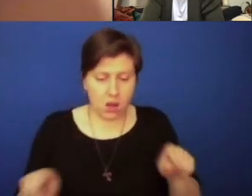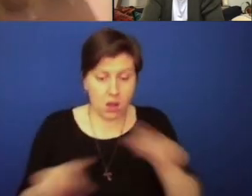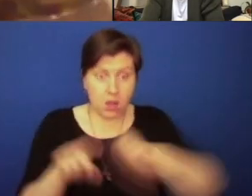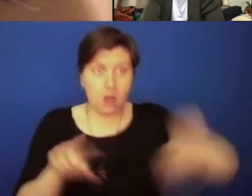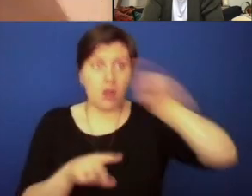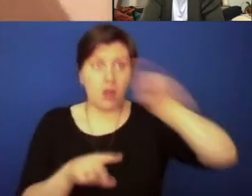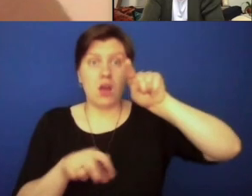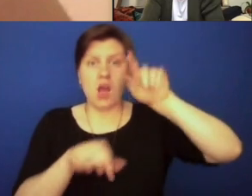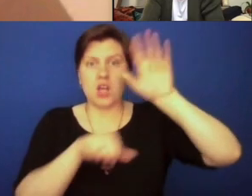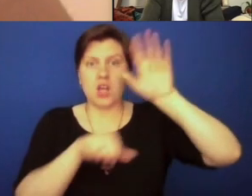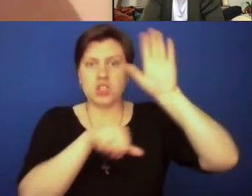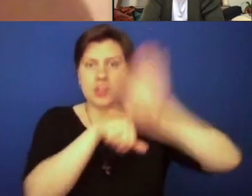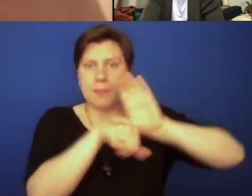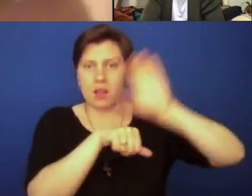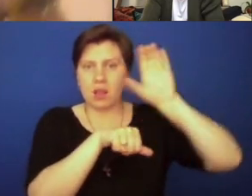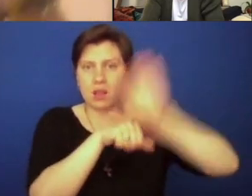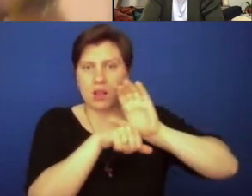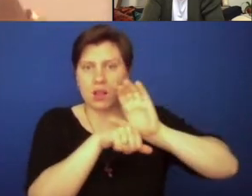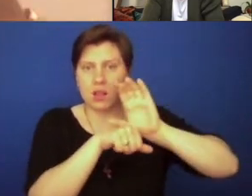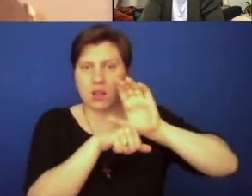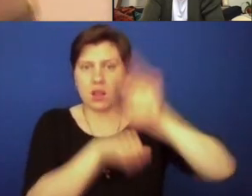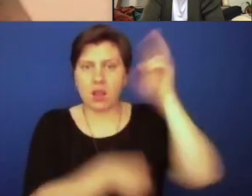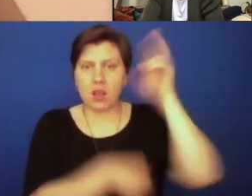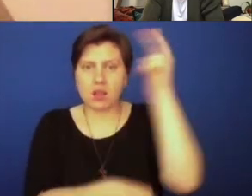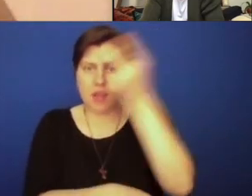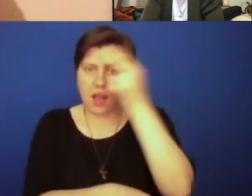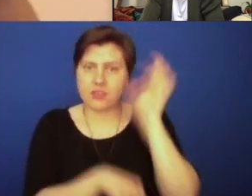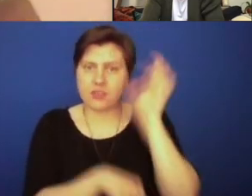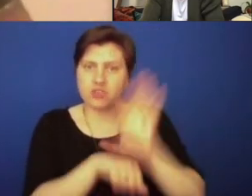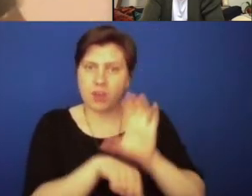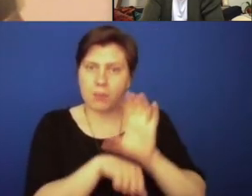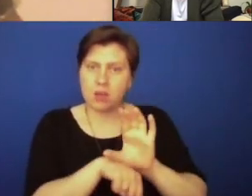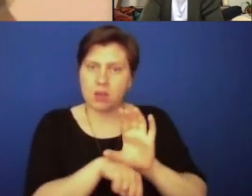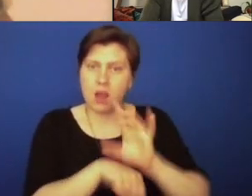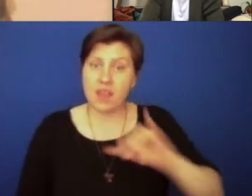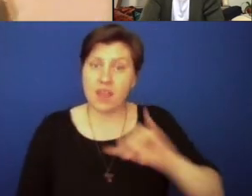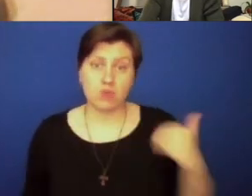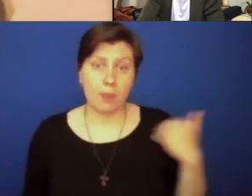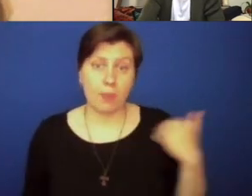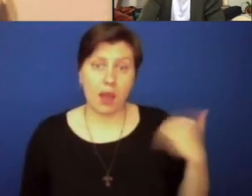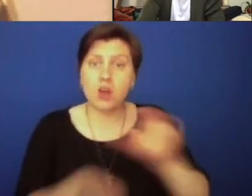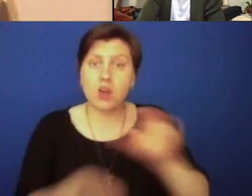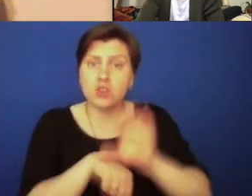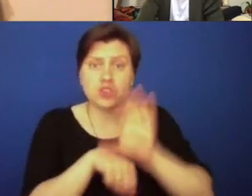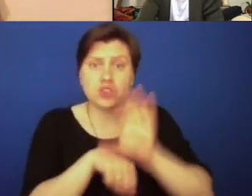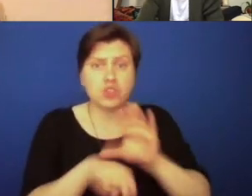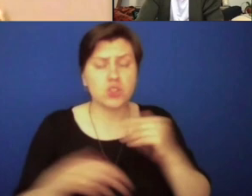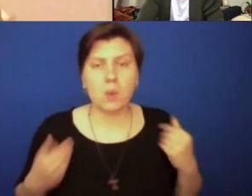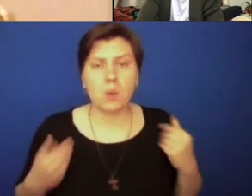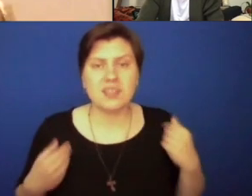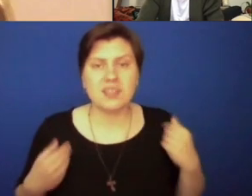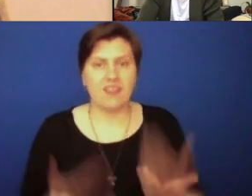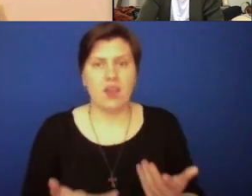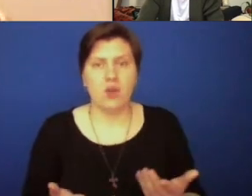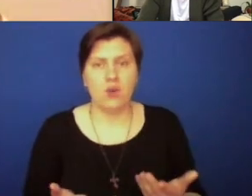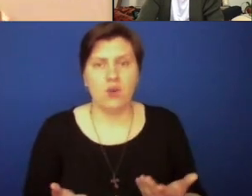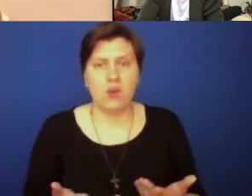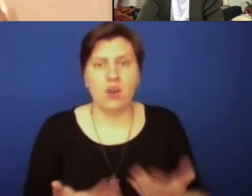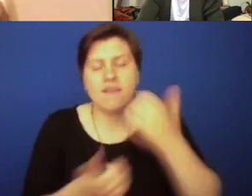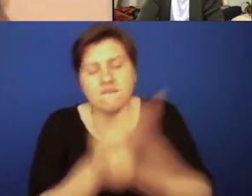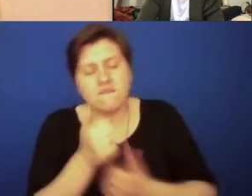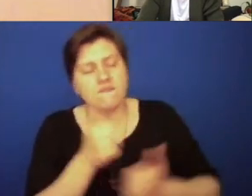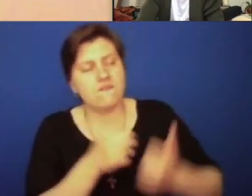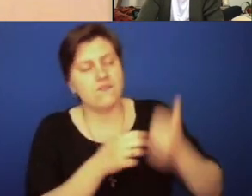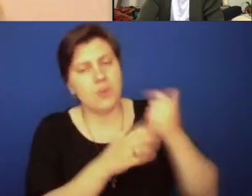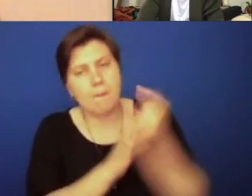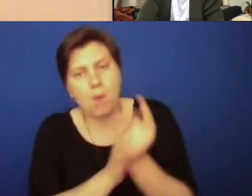is a chapel. It is a Catholic chapel. It is the reminder that the church was there at every moment.